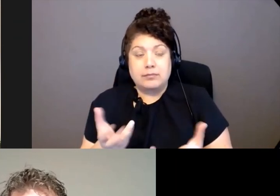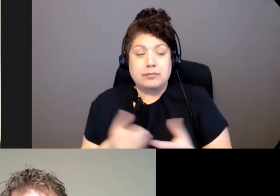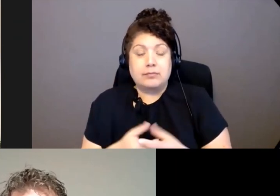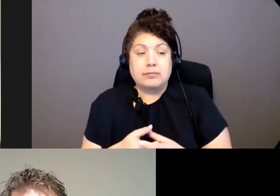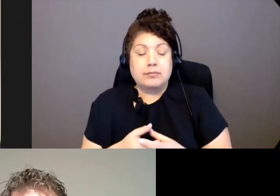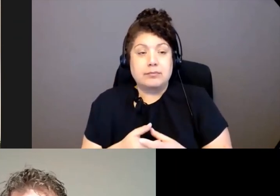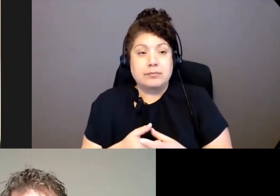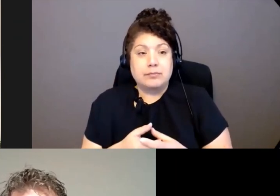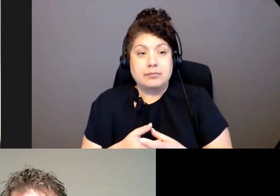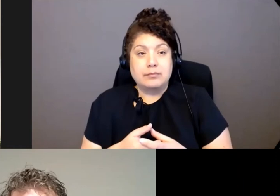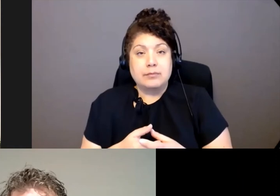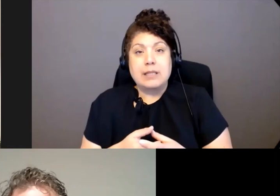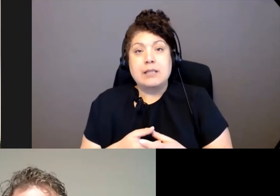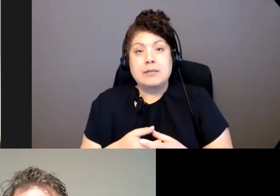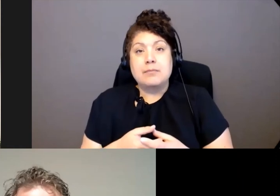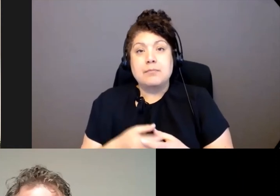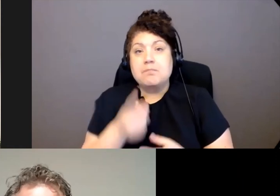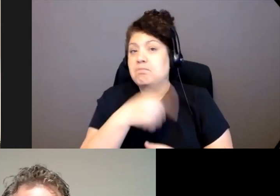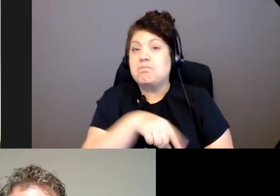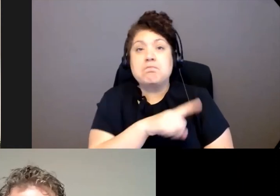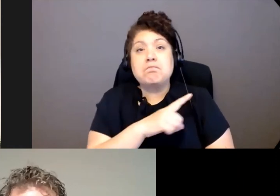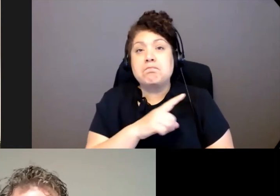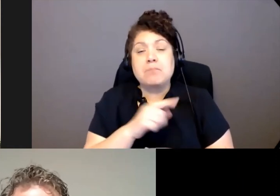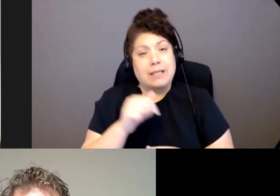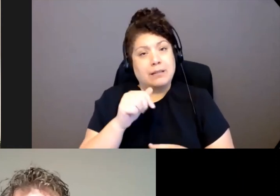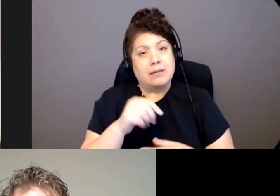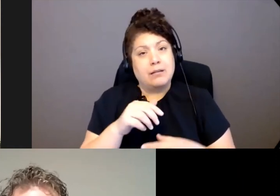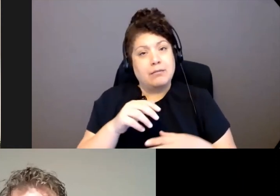not going to elders for wisdom.